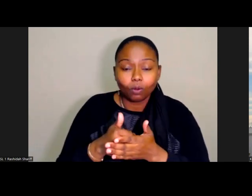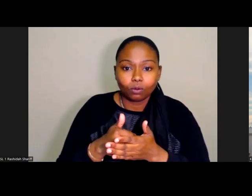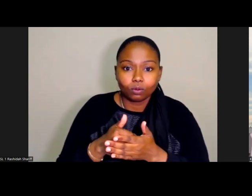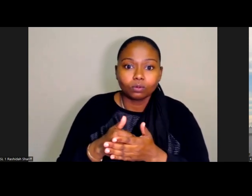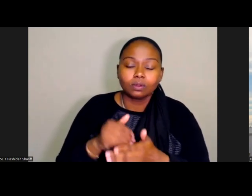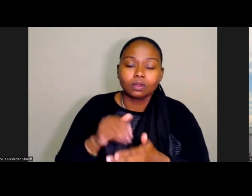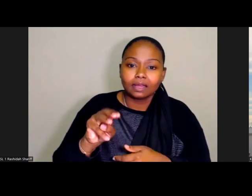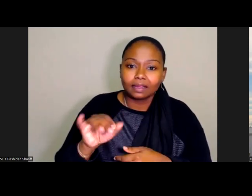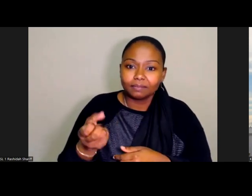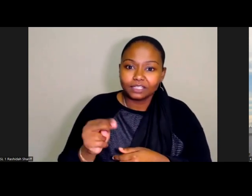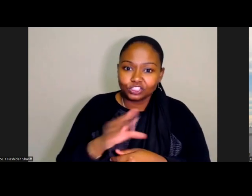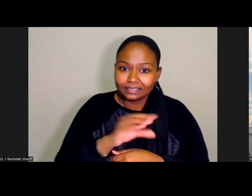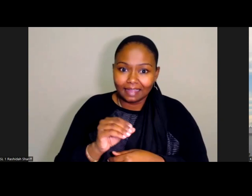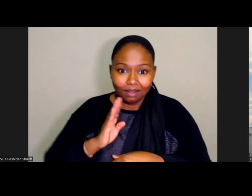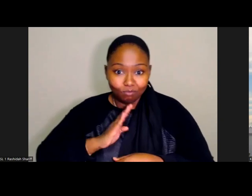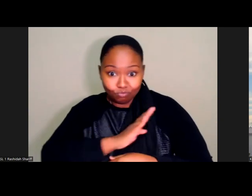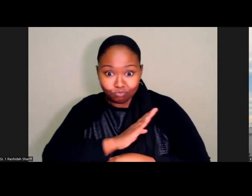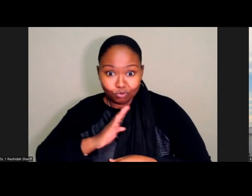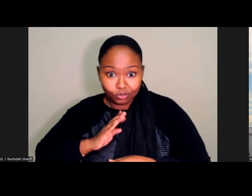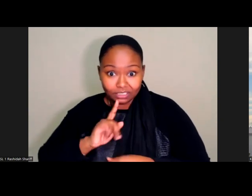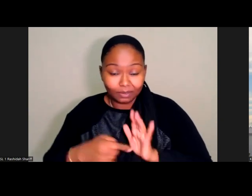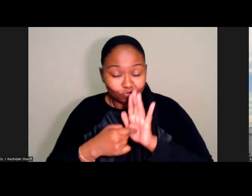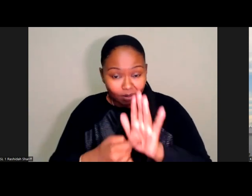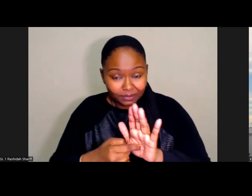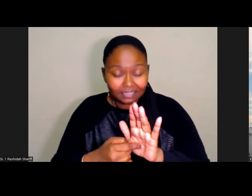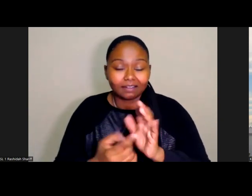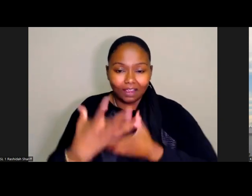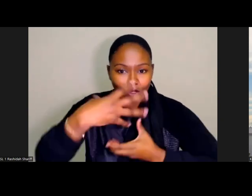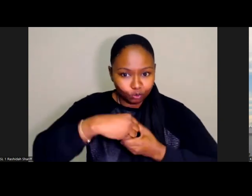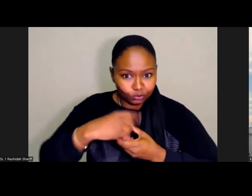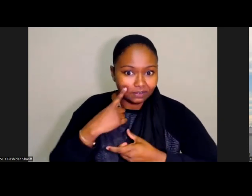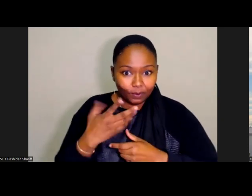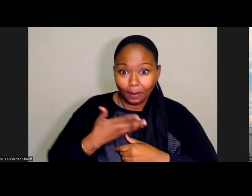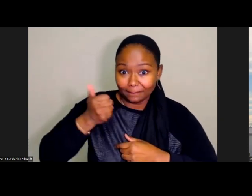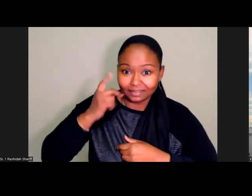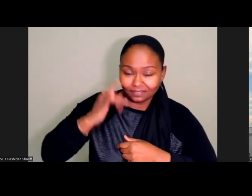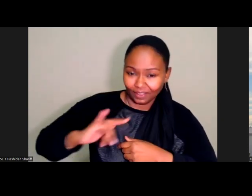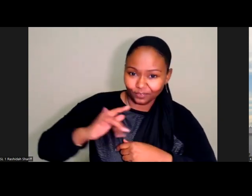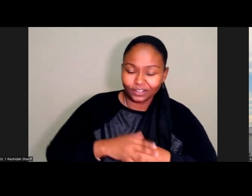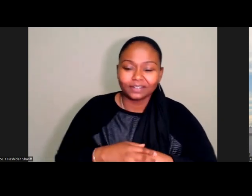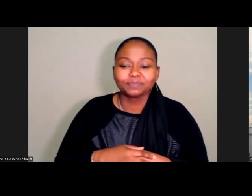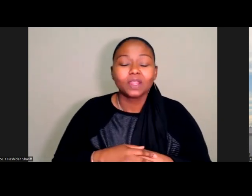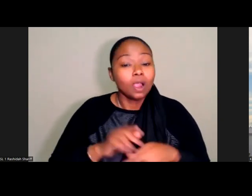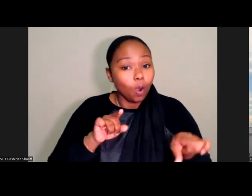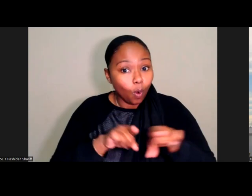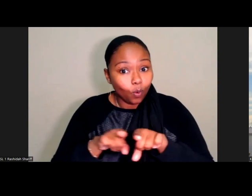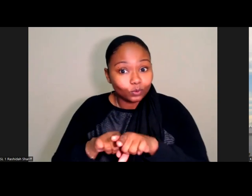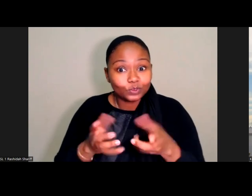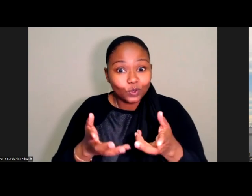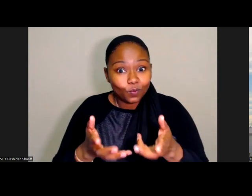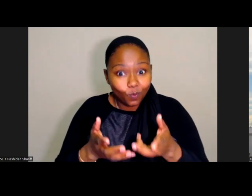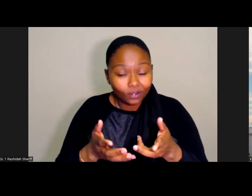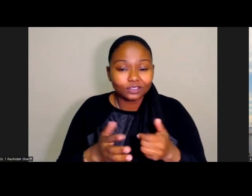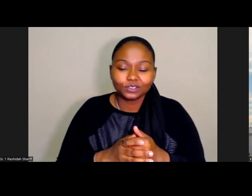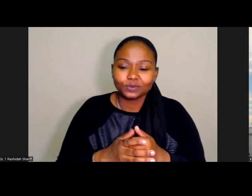and advisory boards to be representative and inclusive and be the best of California. And I have to also give them some credit